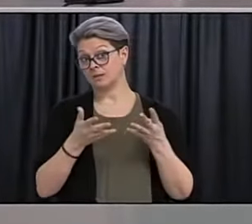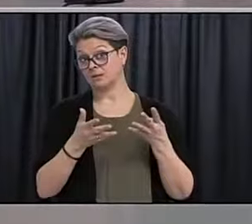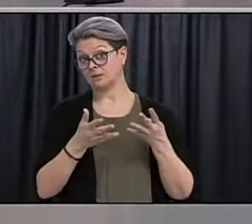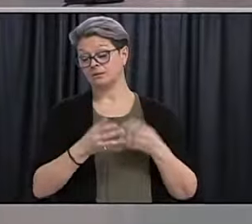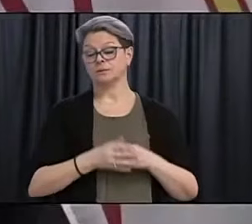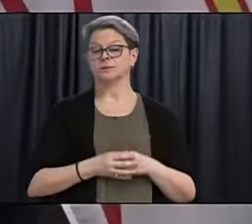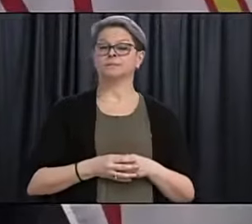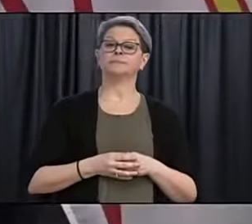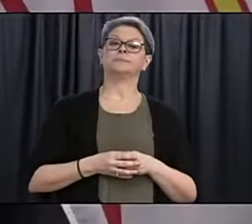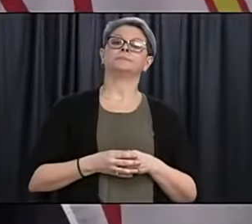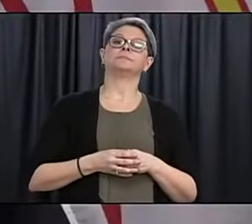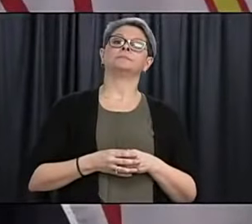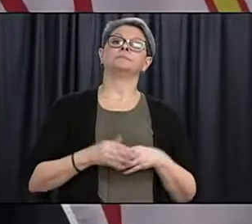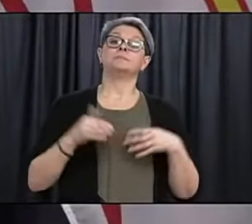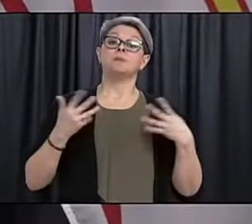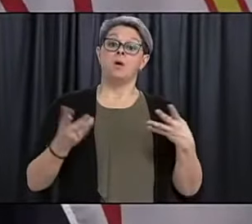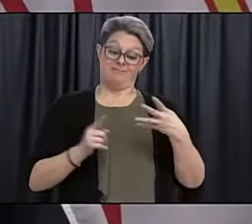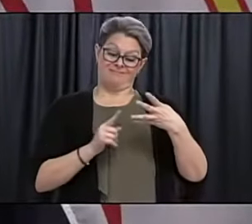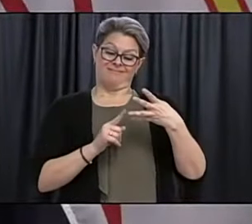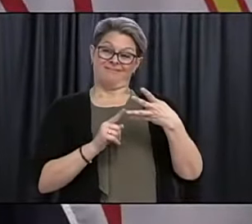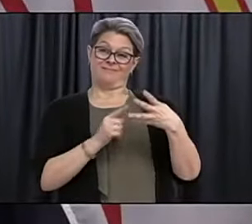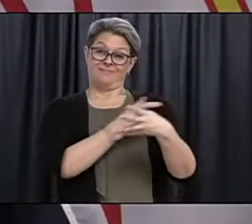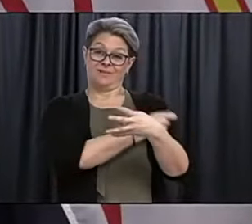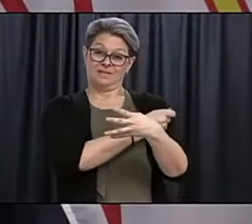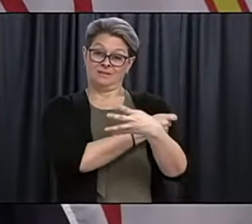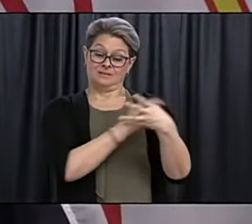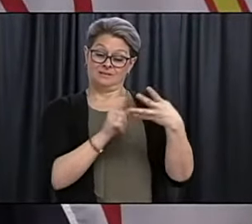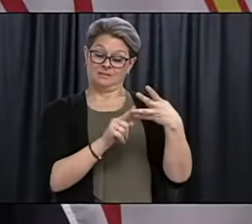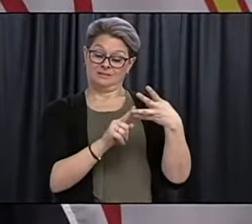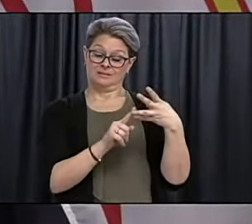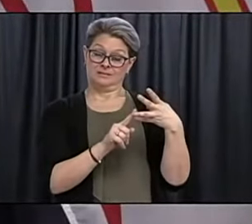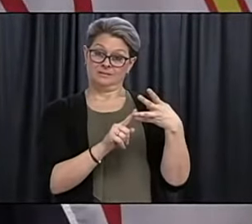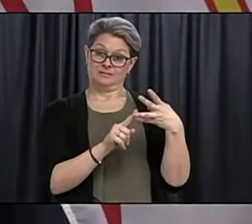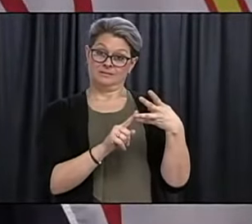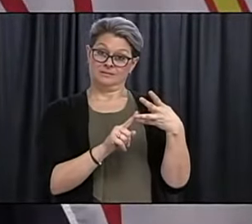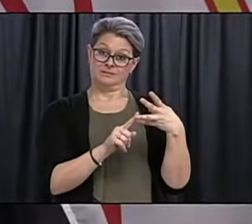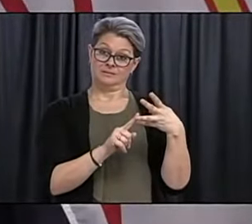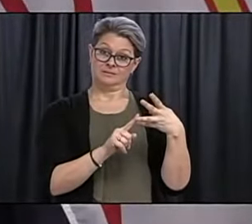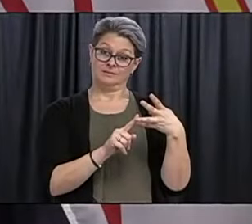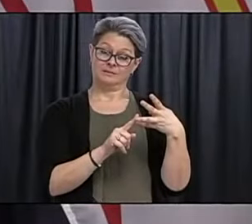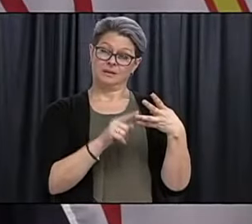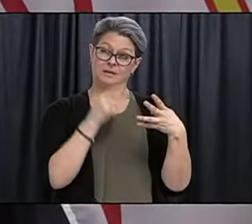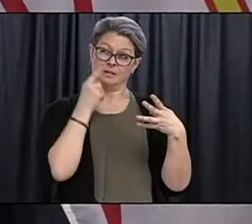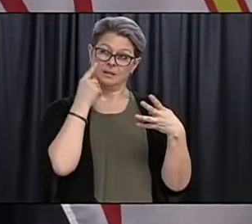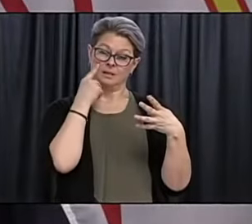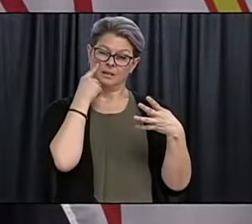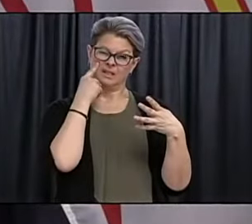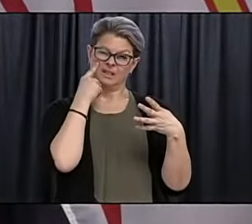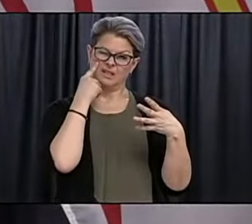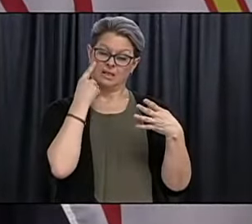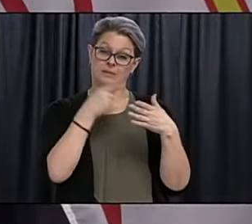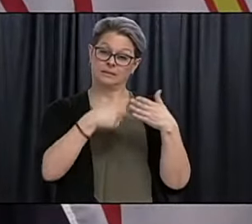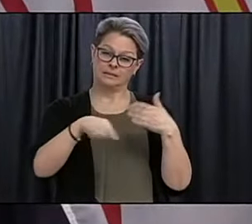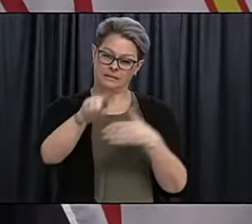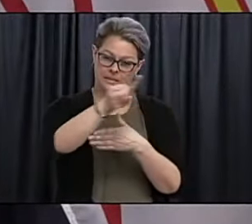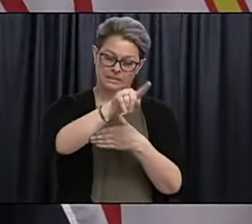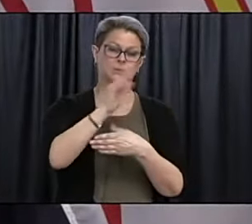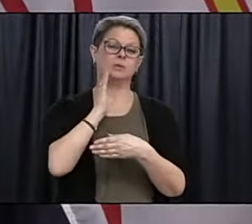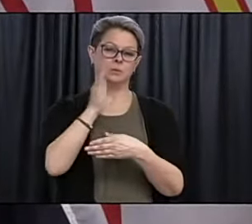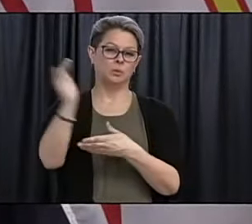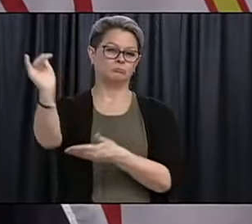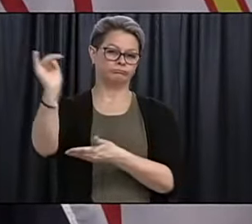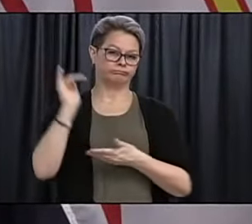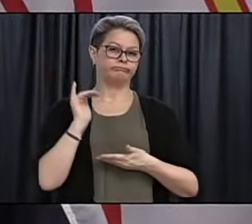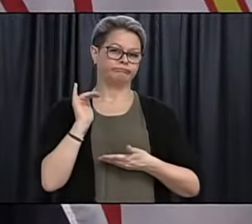So, the AstraZeneca won't be coming, I think, next week is when, is when we're expecting